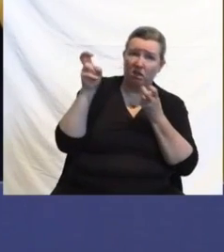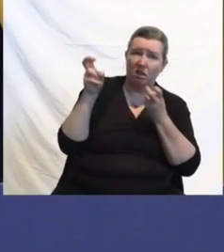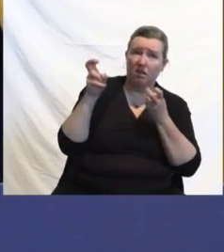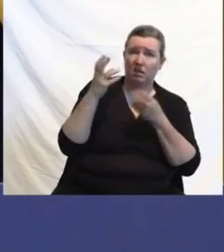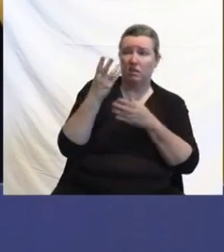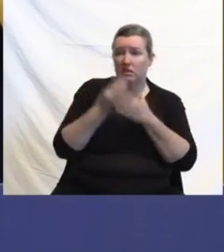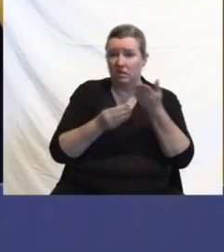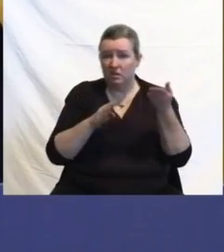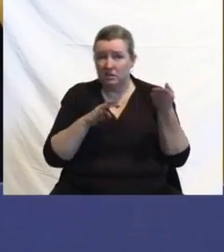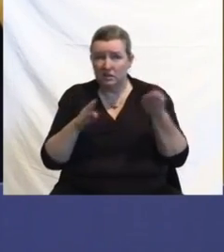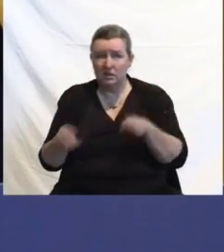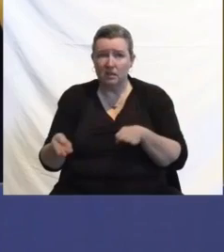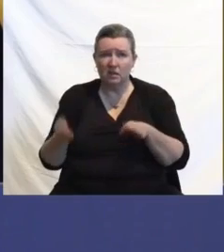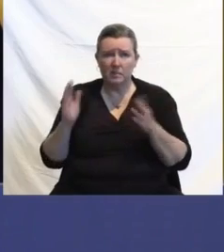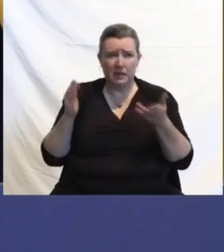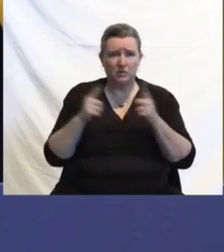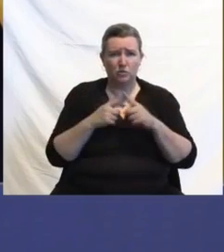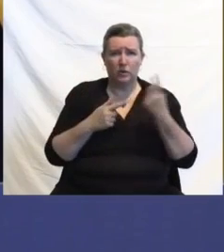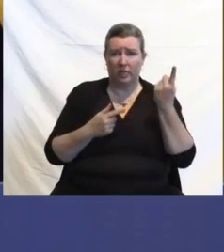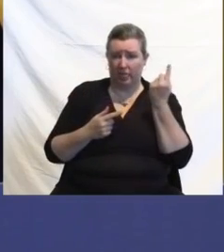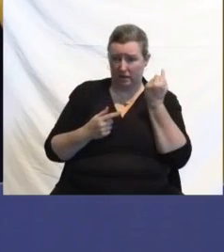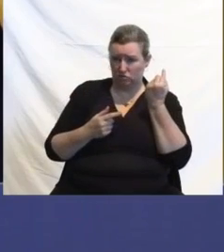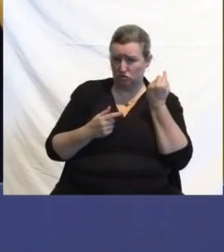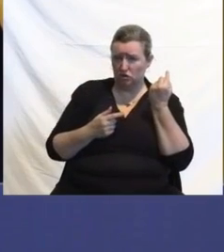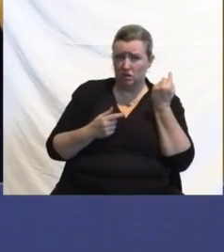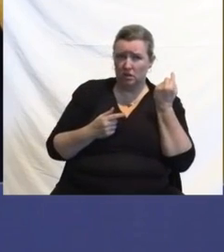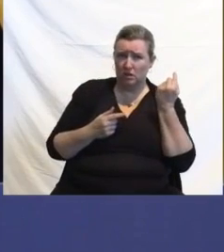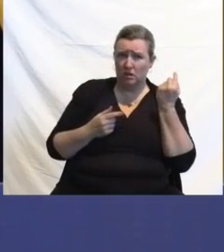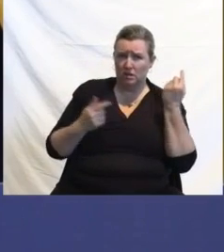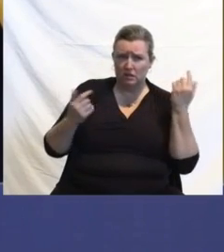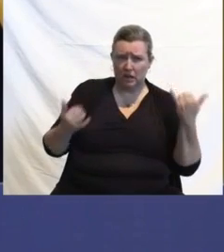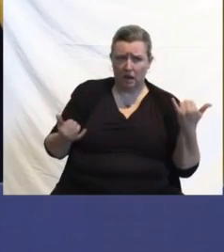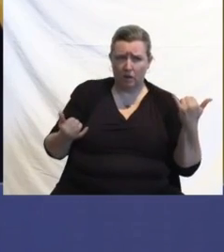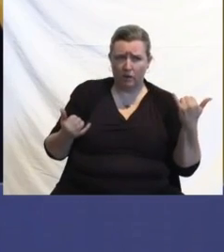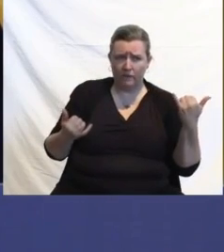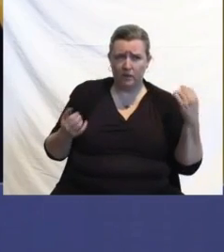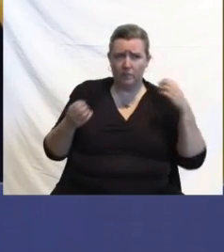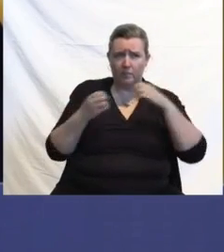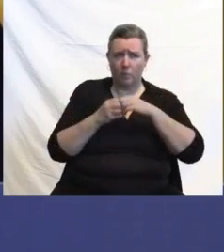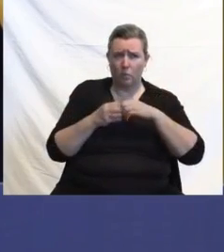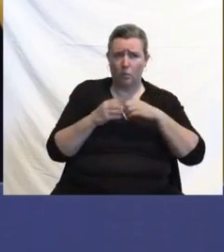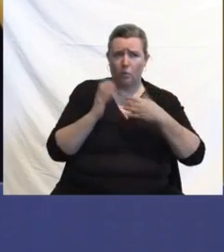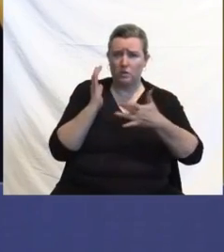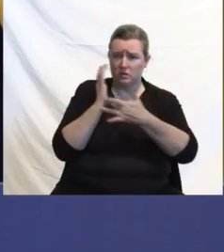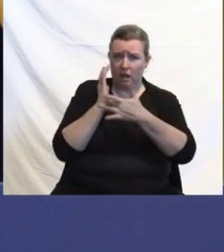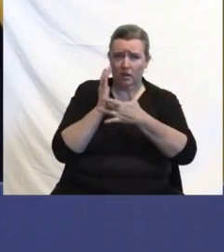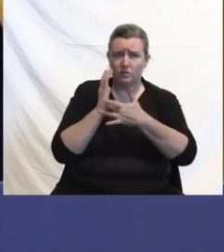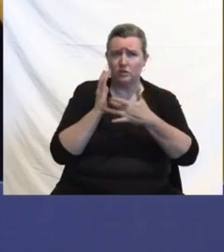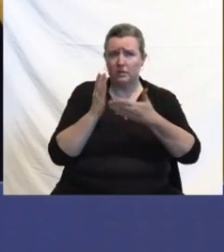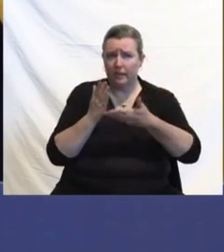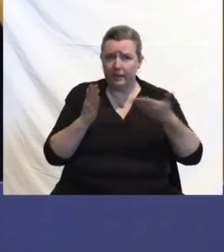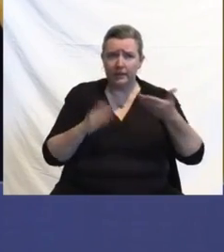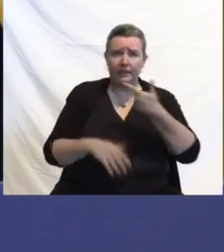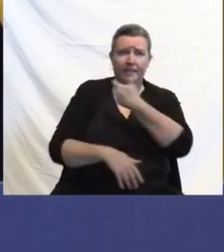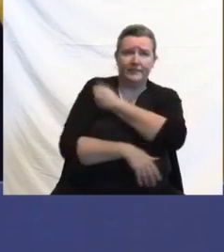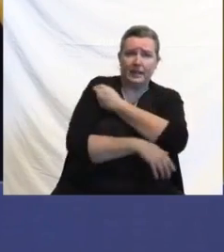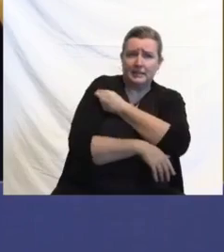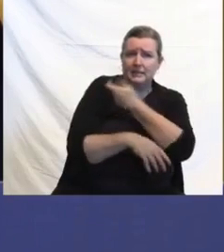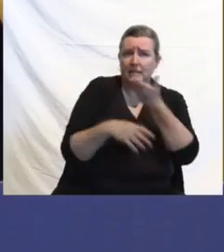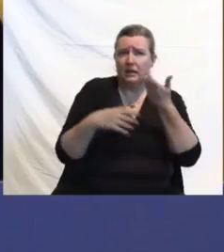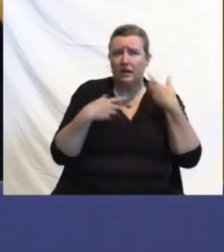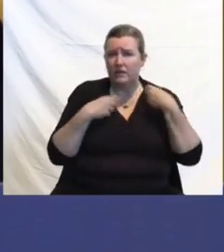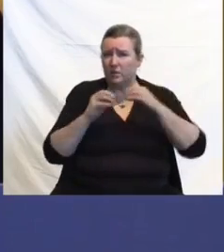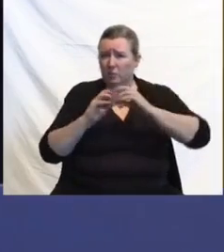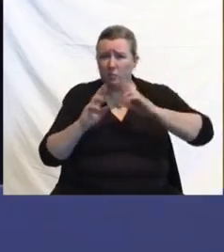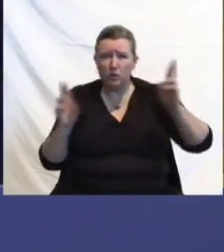But compared to a year ago, we have more weapons at our disposal. It's fair to say, which I assume takes some level of concern off.